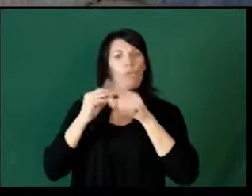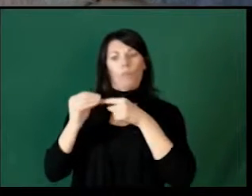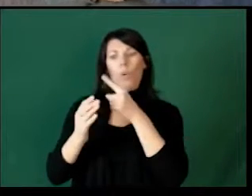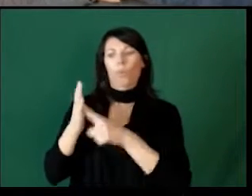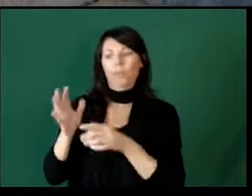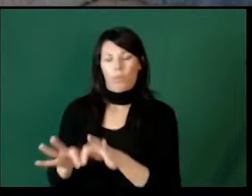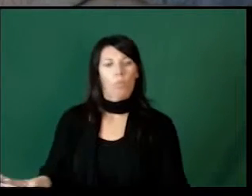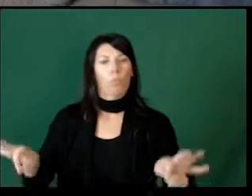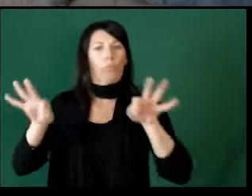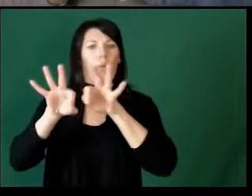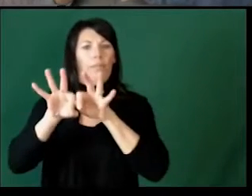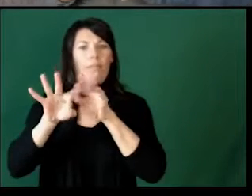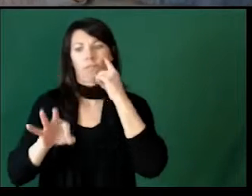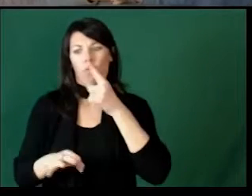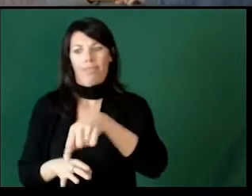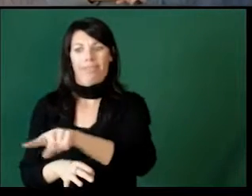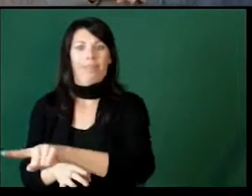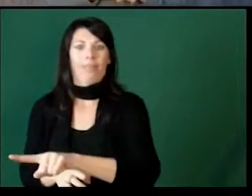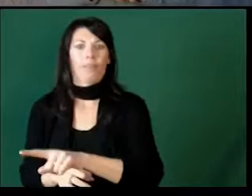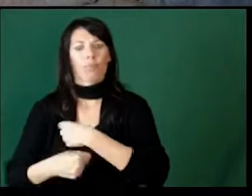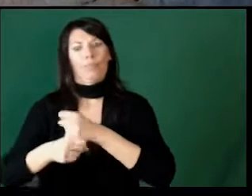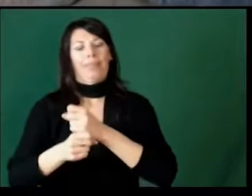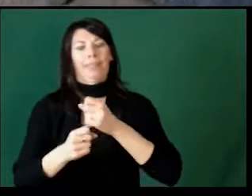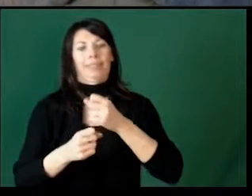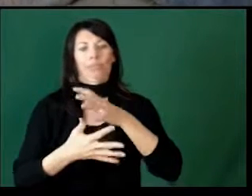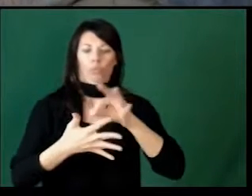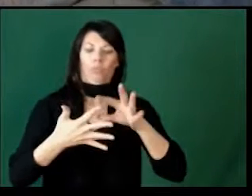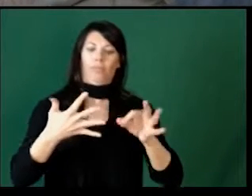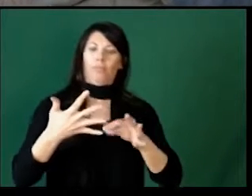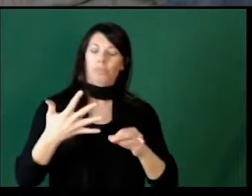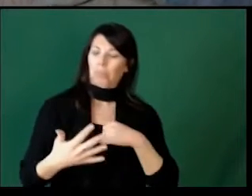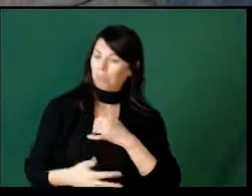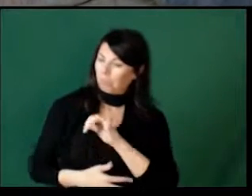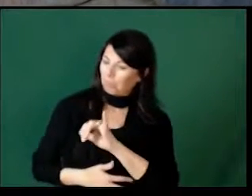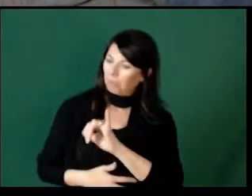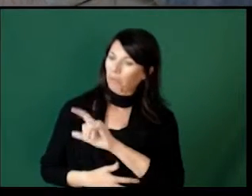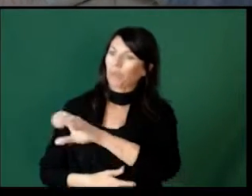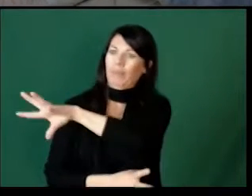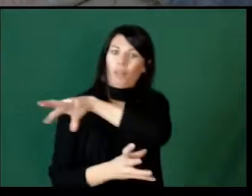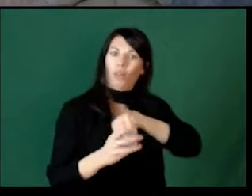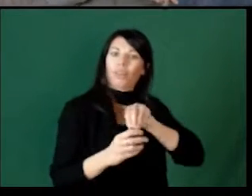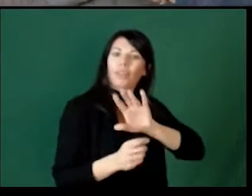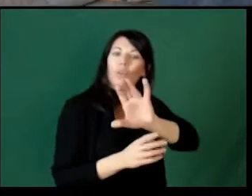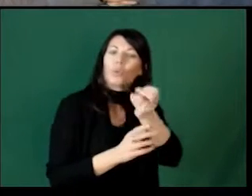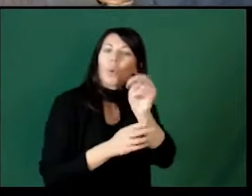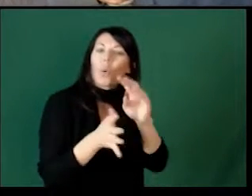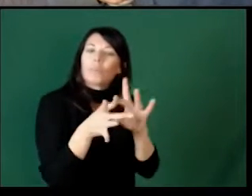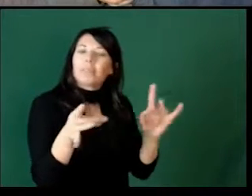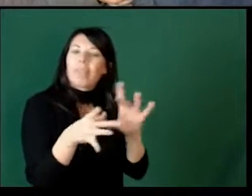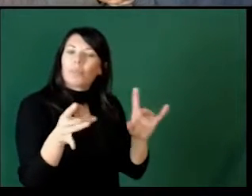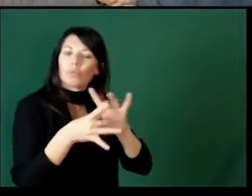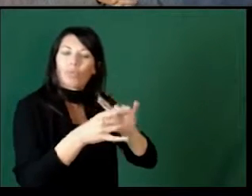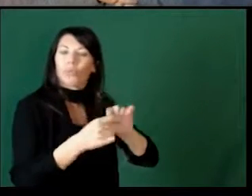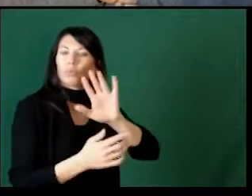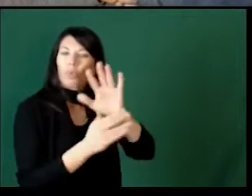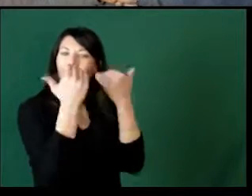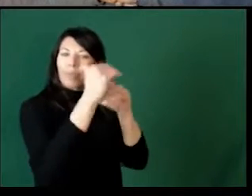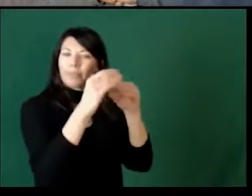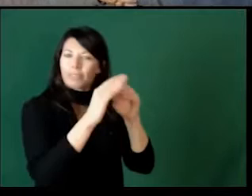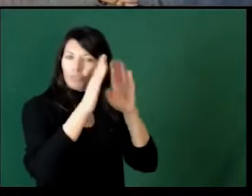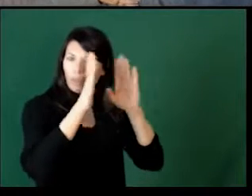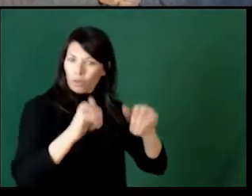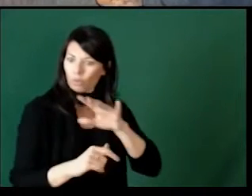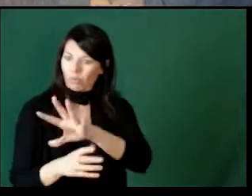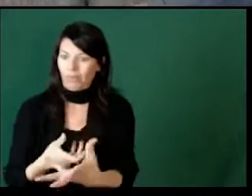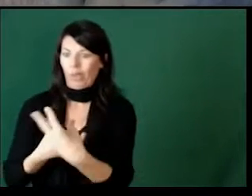about what's important to them when they make their choices. You can kind of build some of those choices into your statements with them and kind of the limits that you're